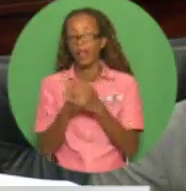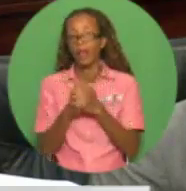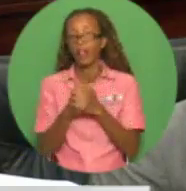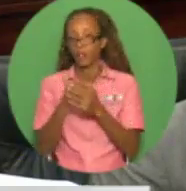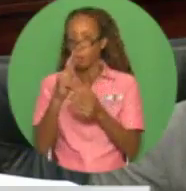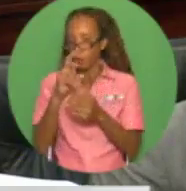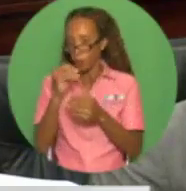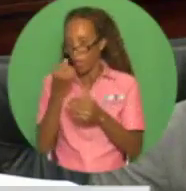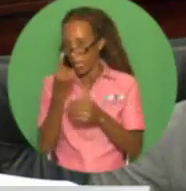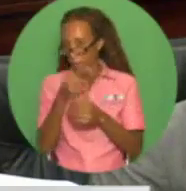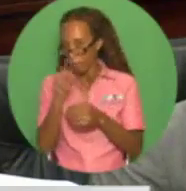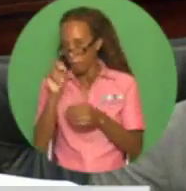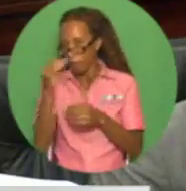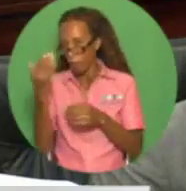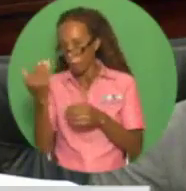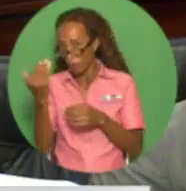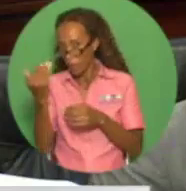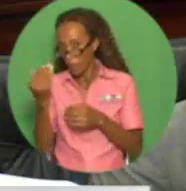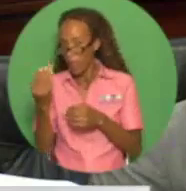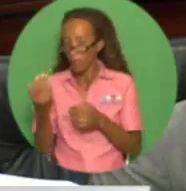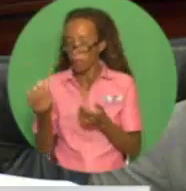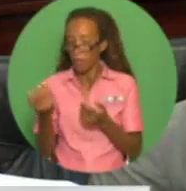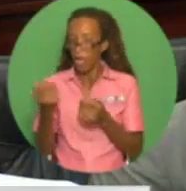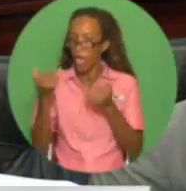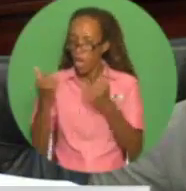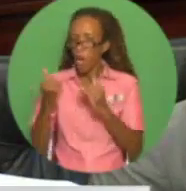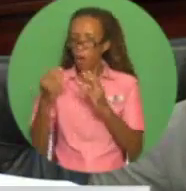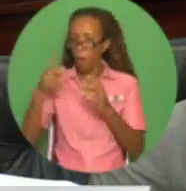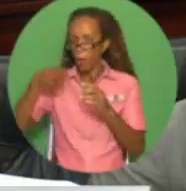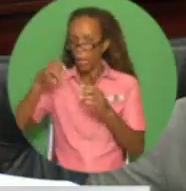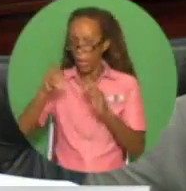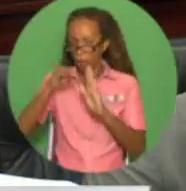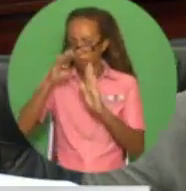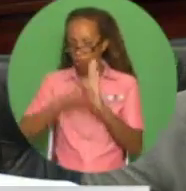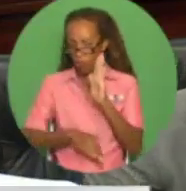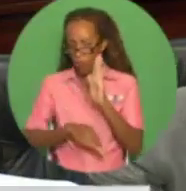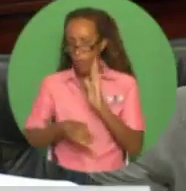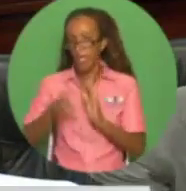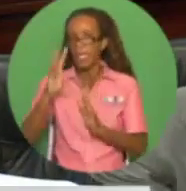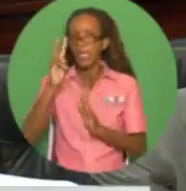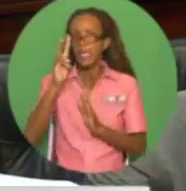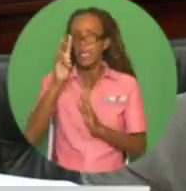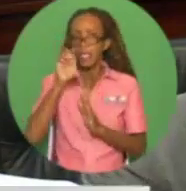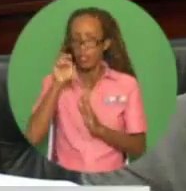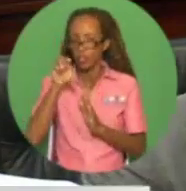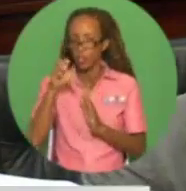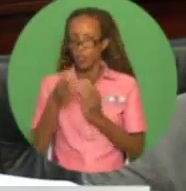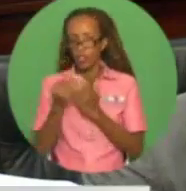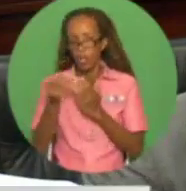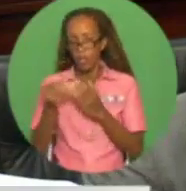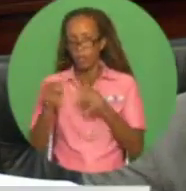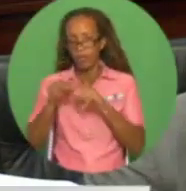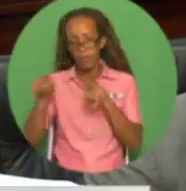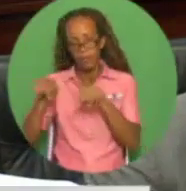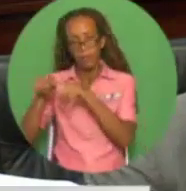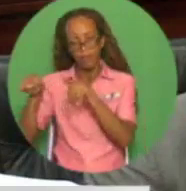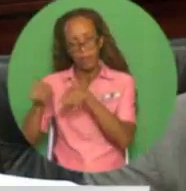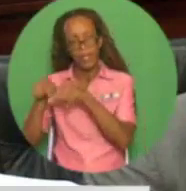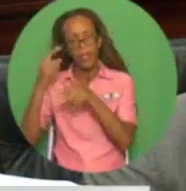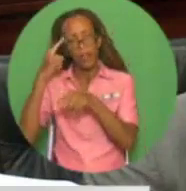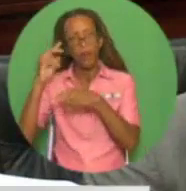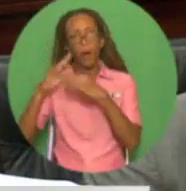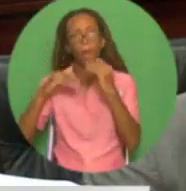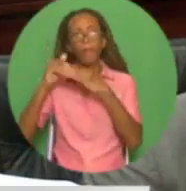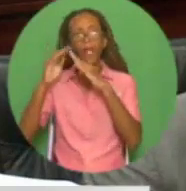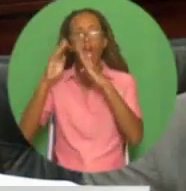-2015, under the last government, to approximately $600 per square foot for the projects under our current accelerated